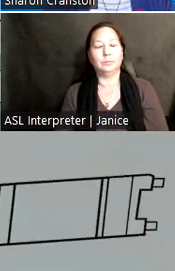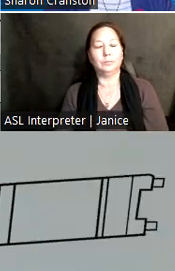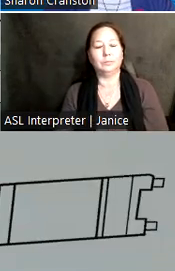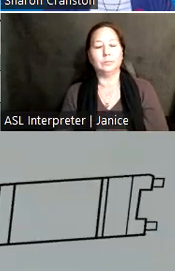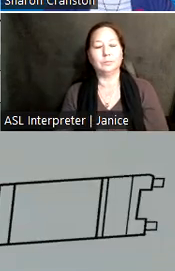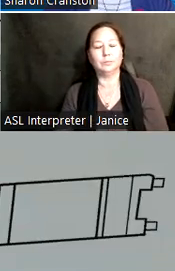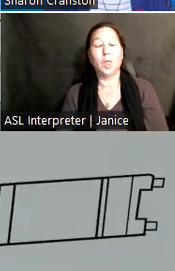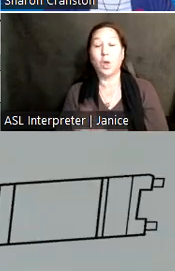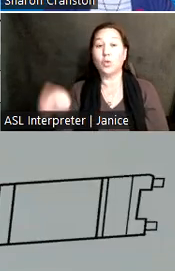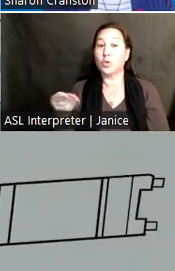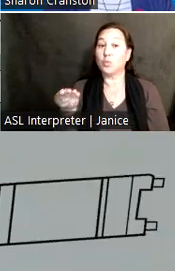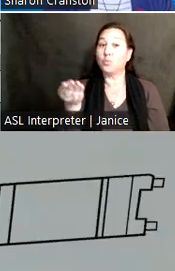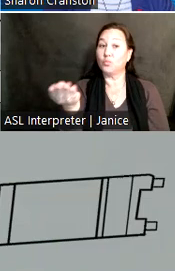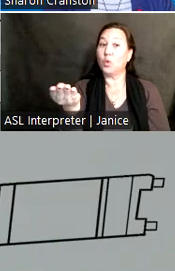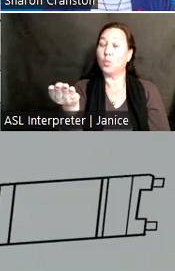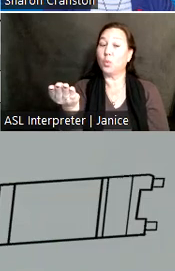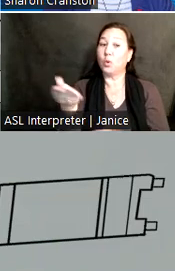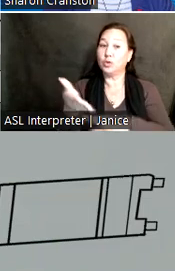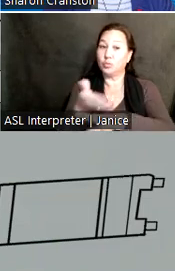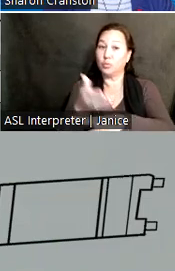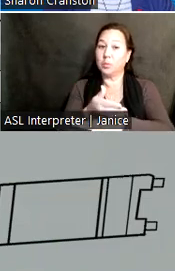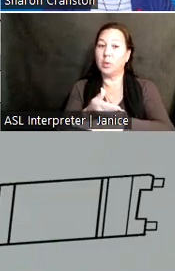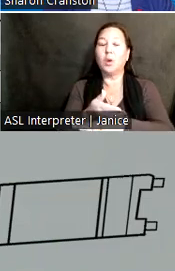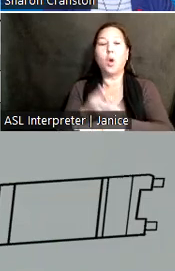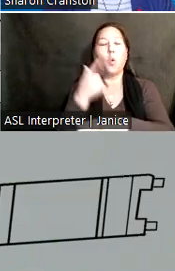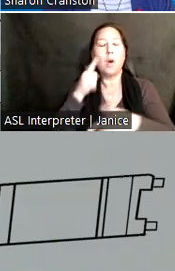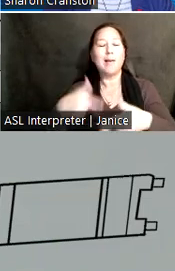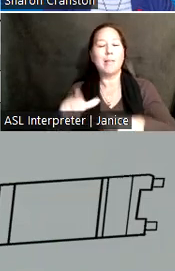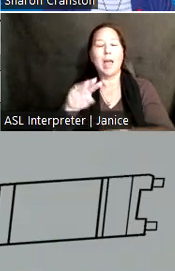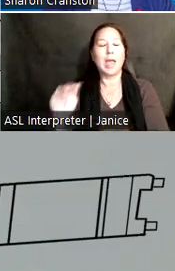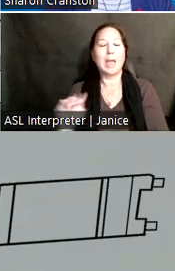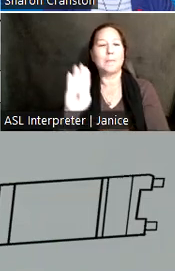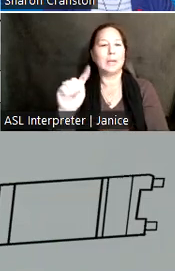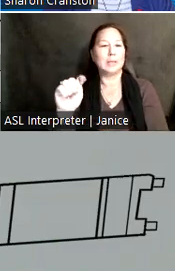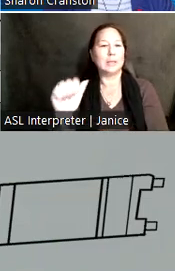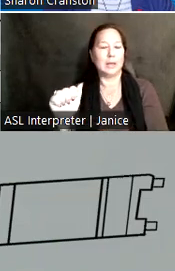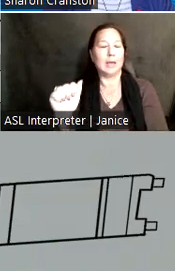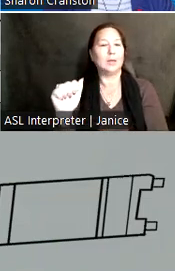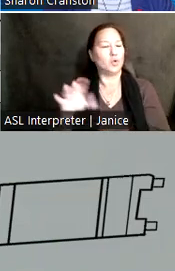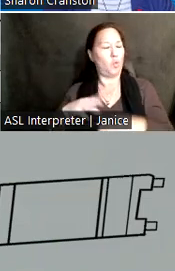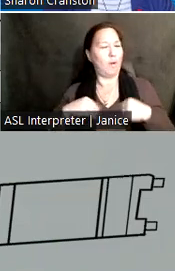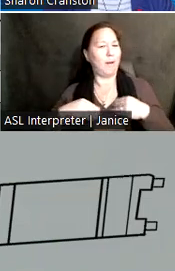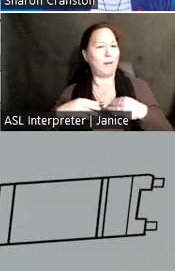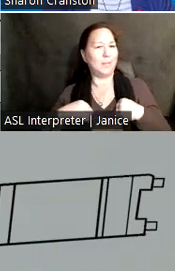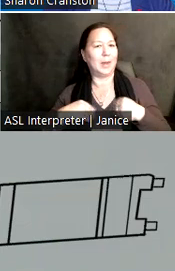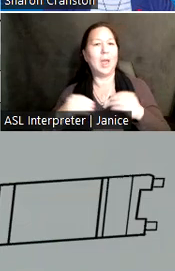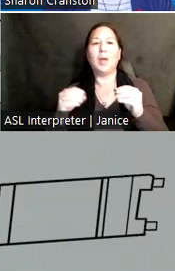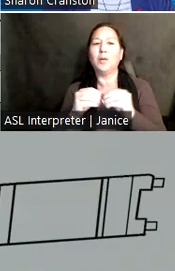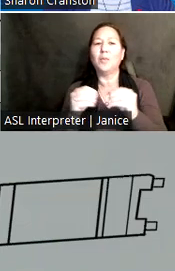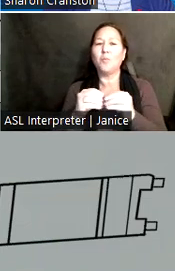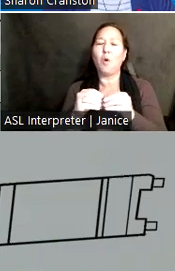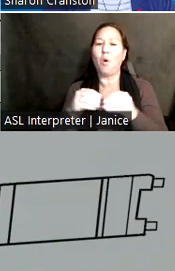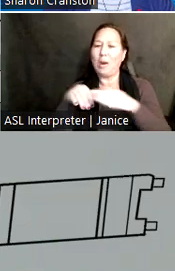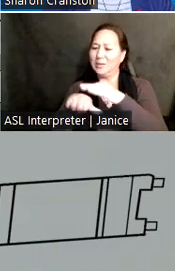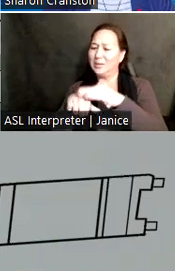The proposed layout for the new dock will allow for the MBTA to accommodate necessary vessels more efficiently. The